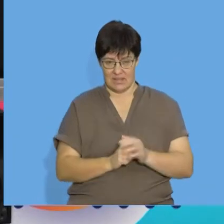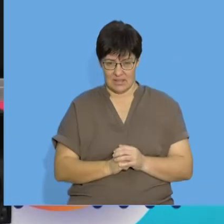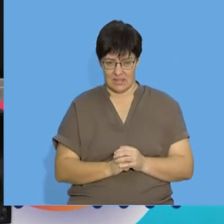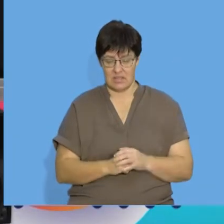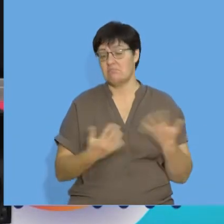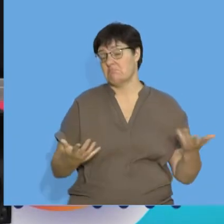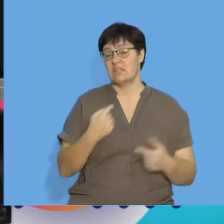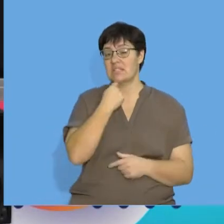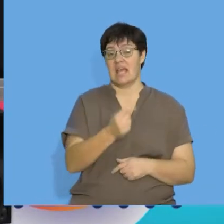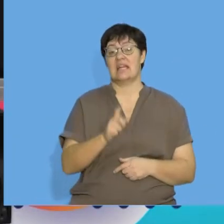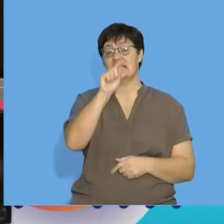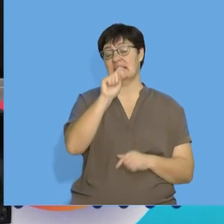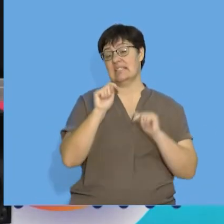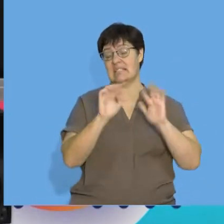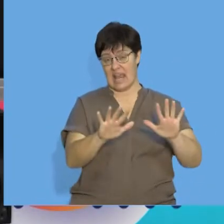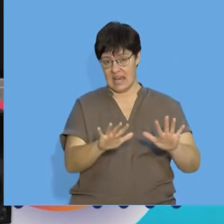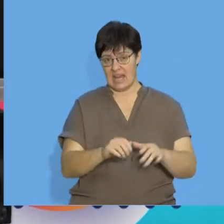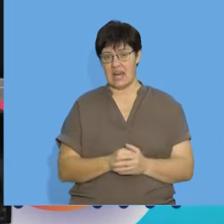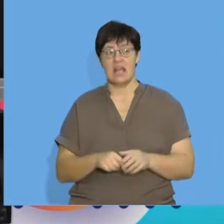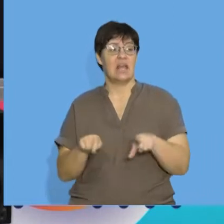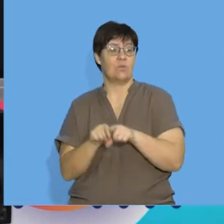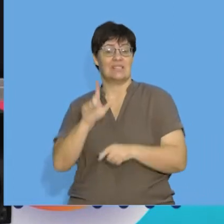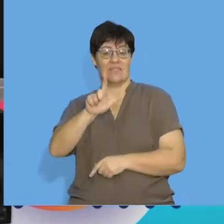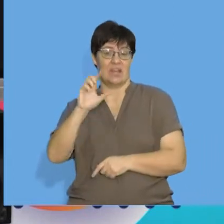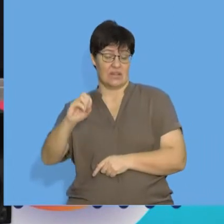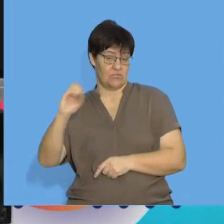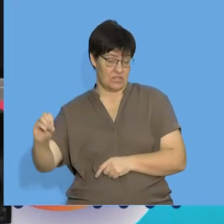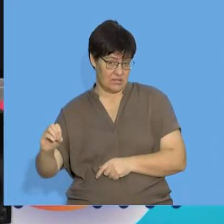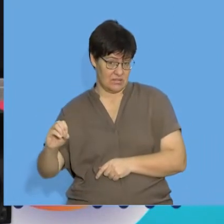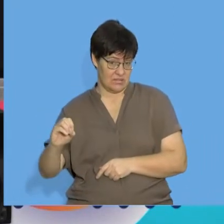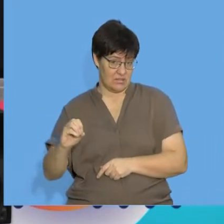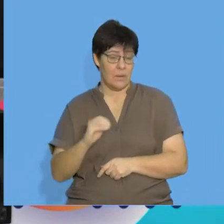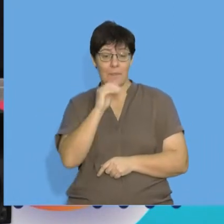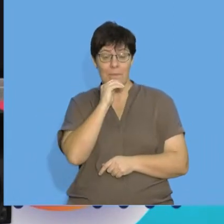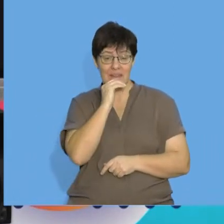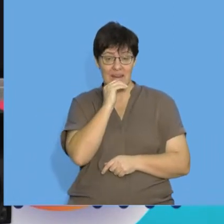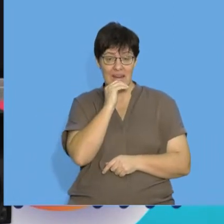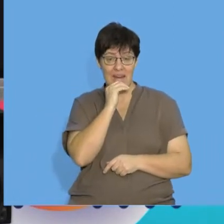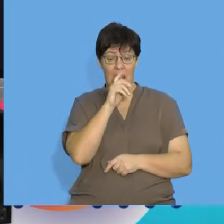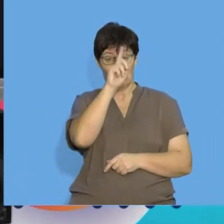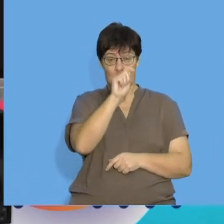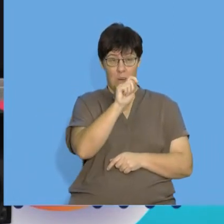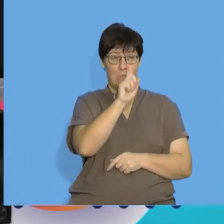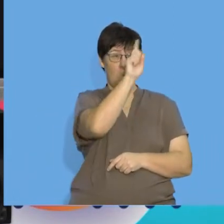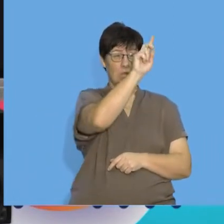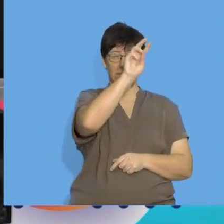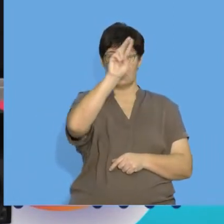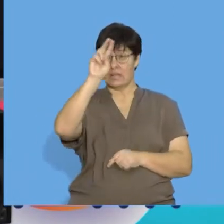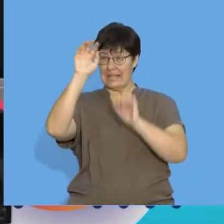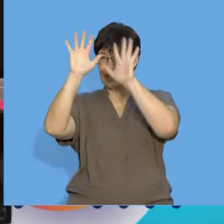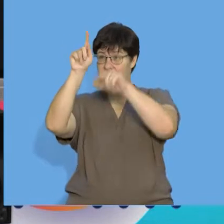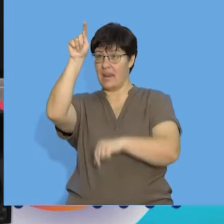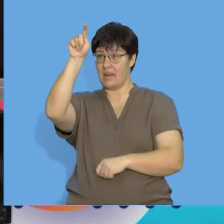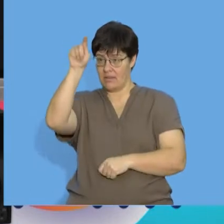If I say T10 is equal to 700, that means that the 10th term has a